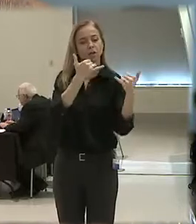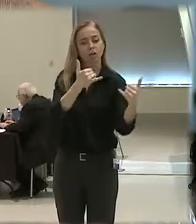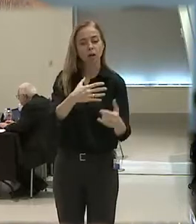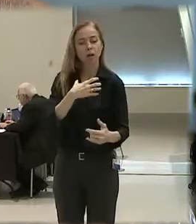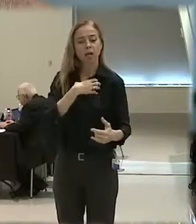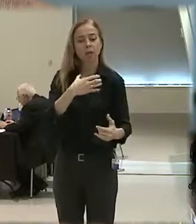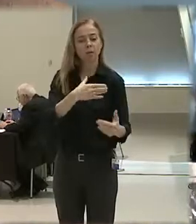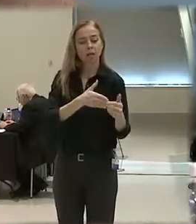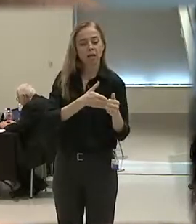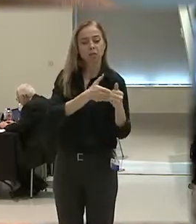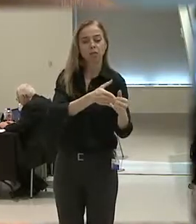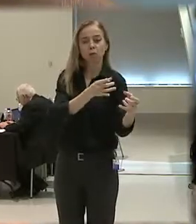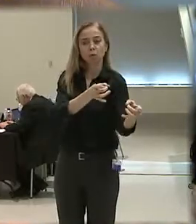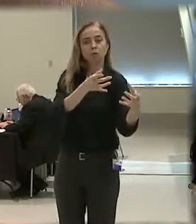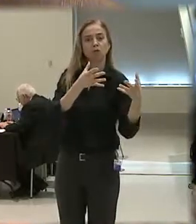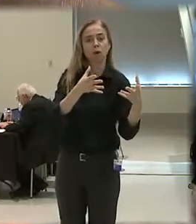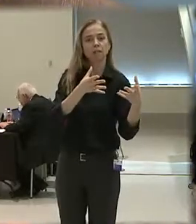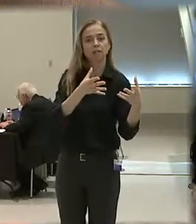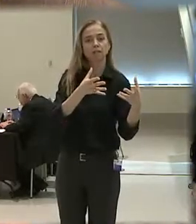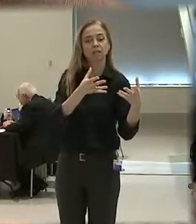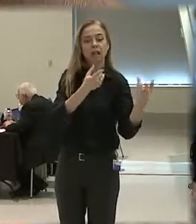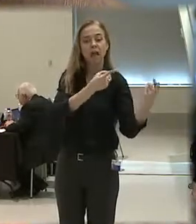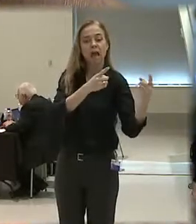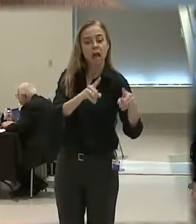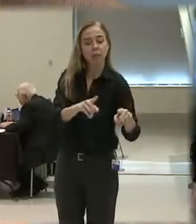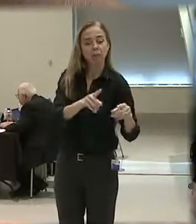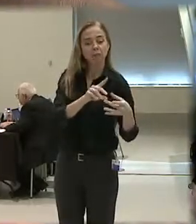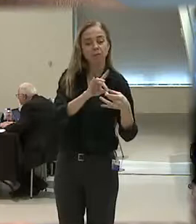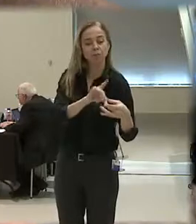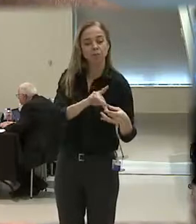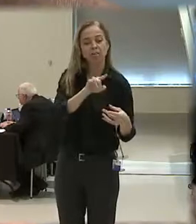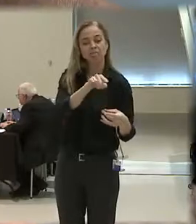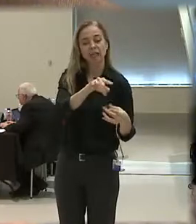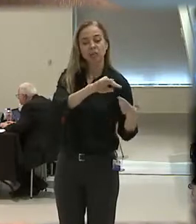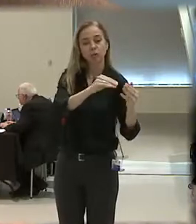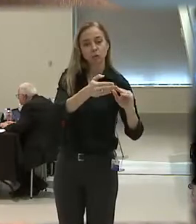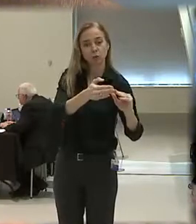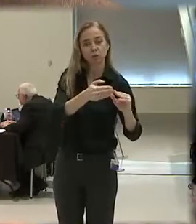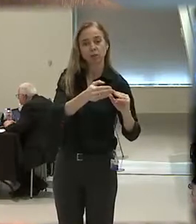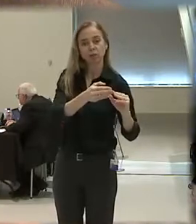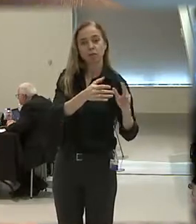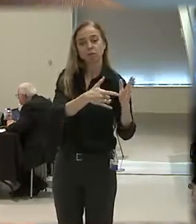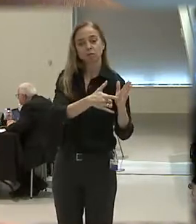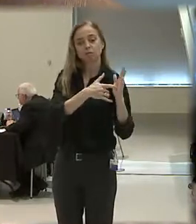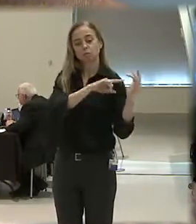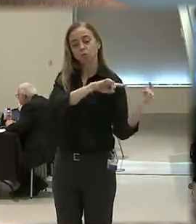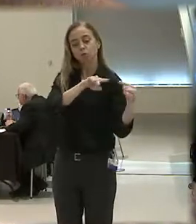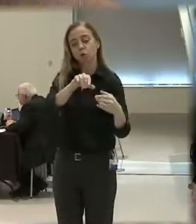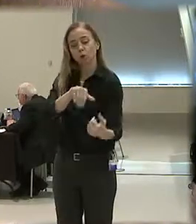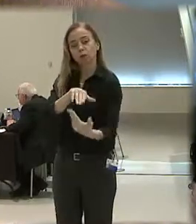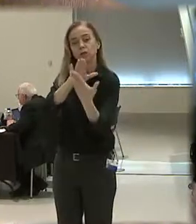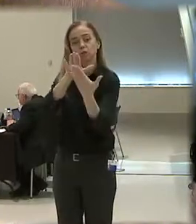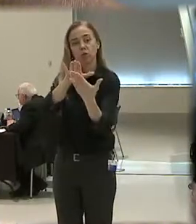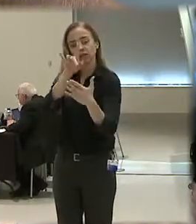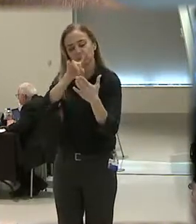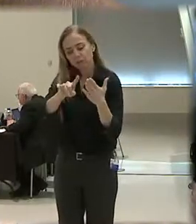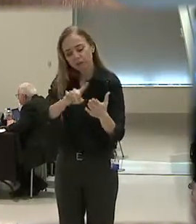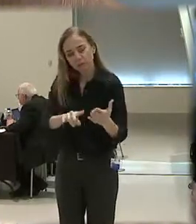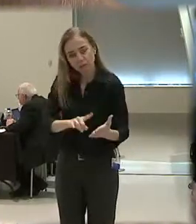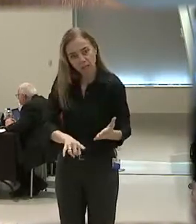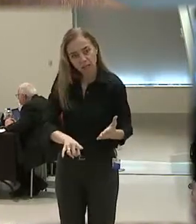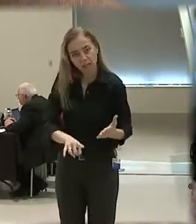-driven. When a crisis or allegations are made in a particular community, they have an obligation to go there and address those issues and investigate.